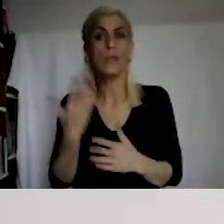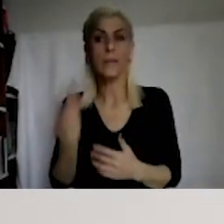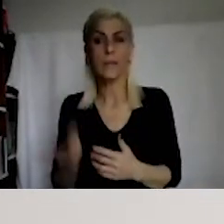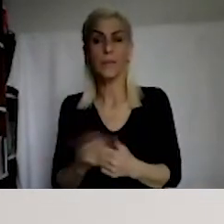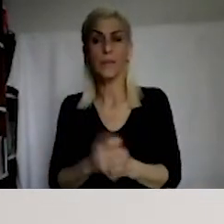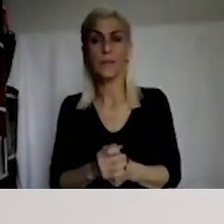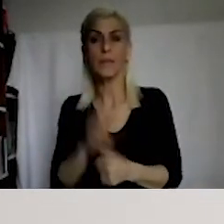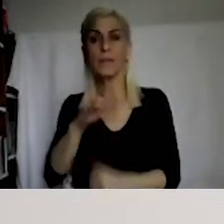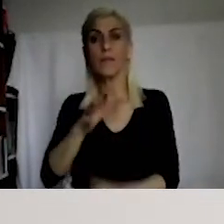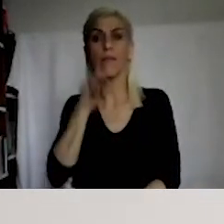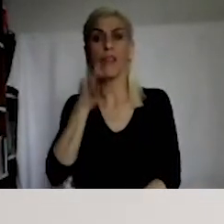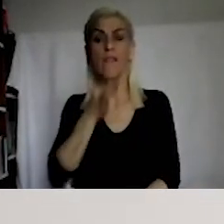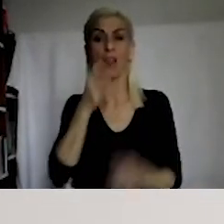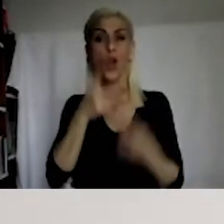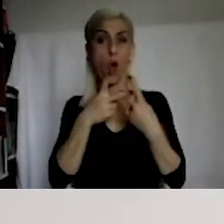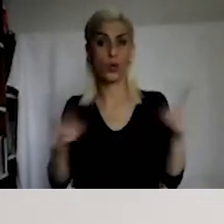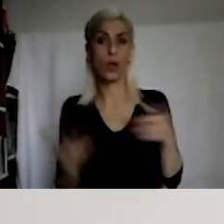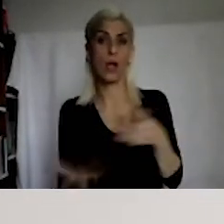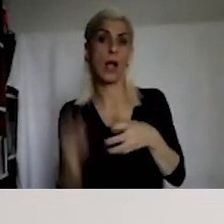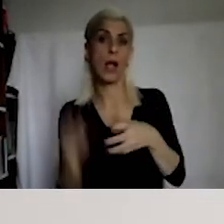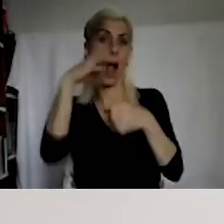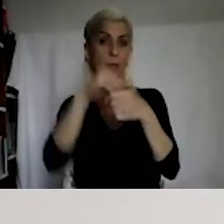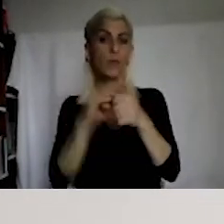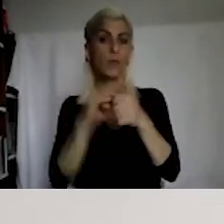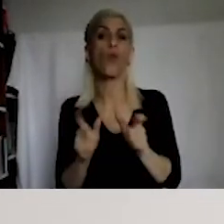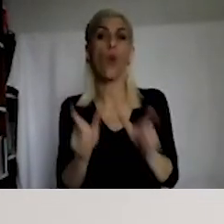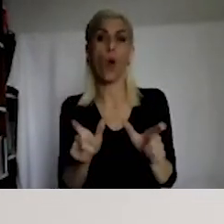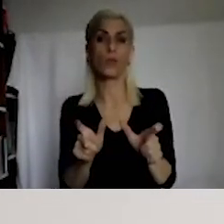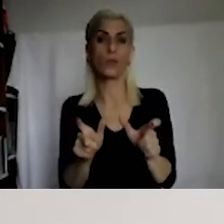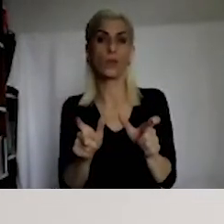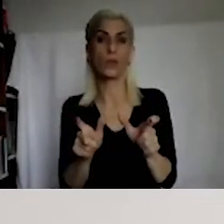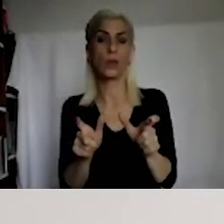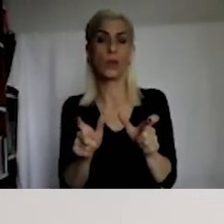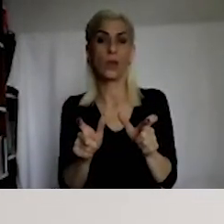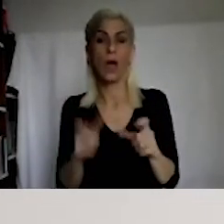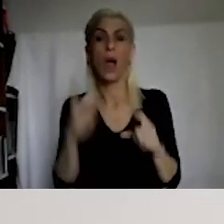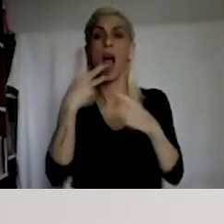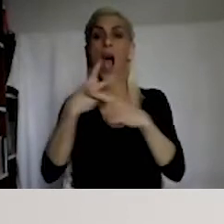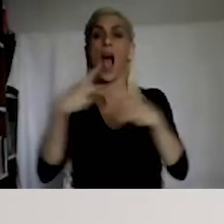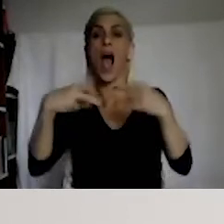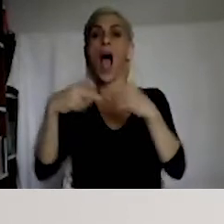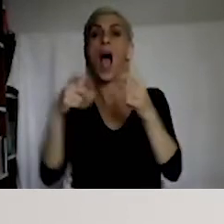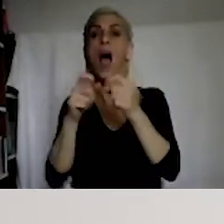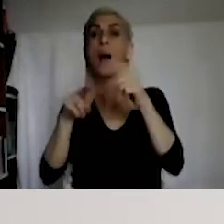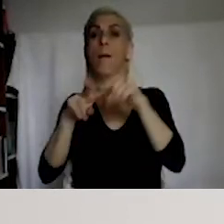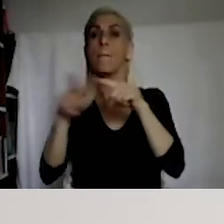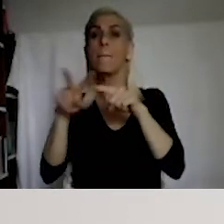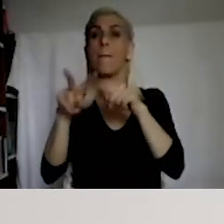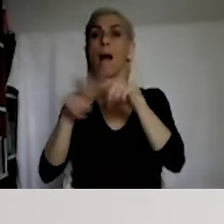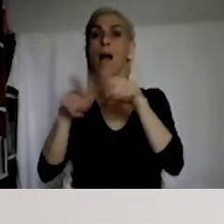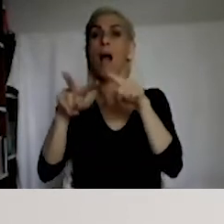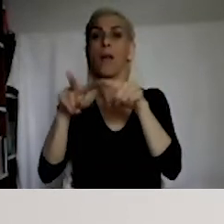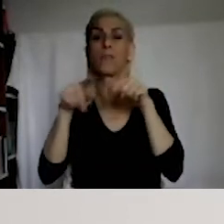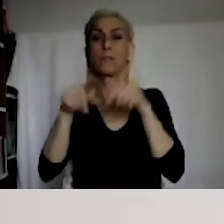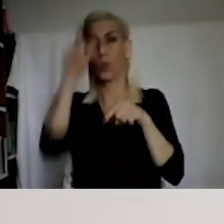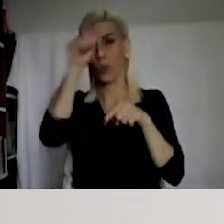a protection within the scope of freedom of expression. How about Erbakan, Türkiye?